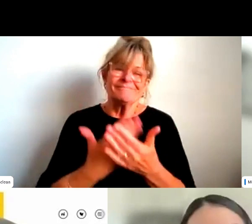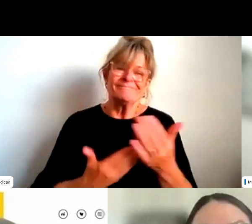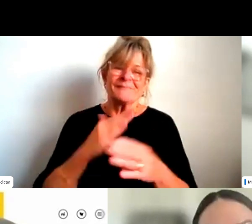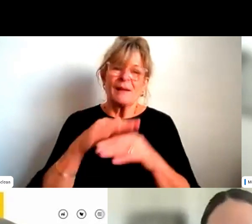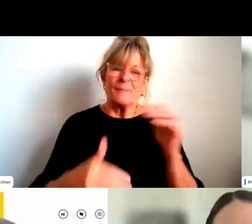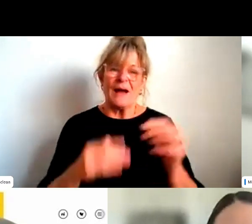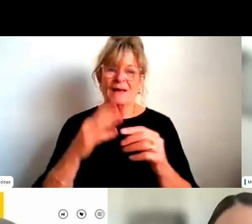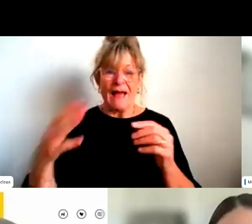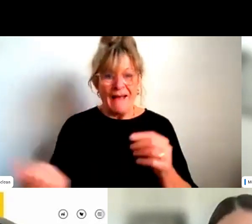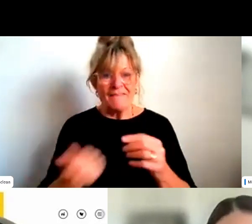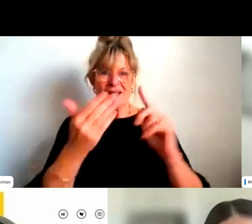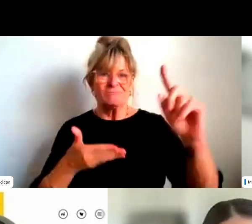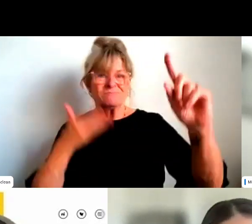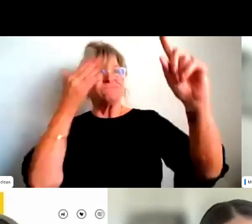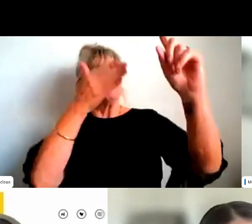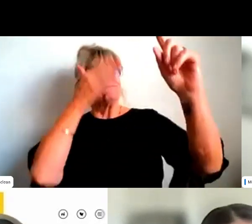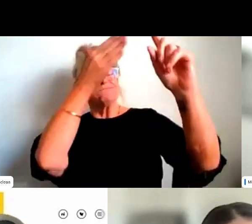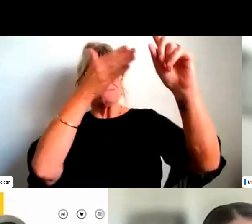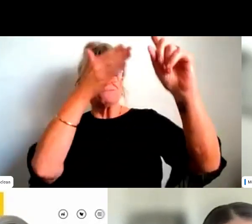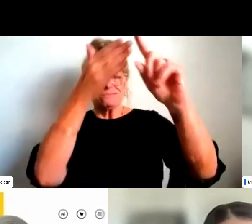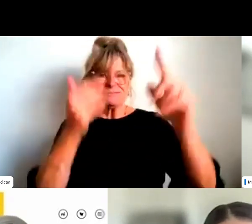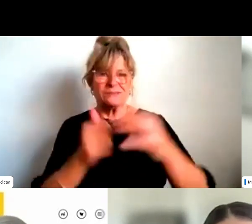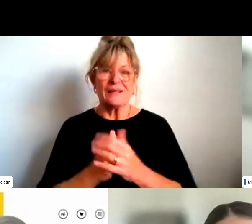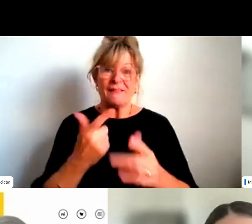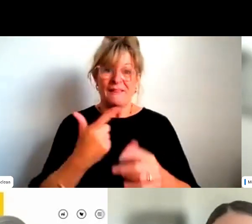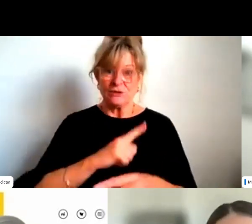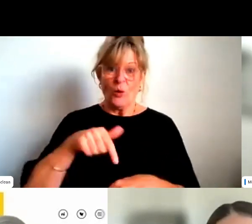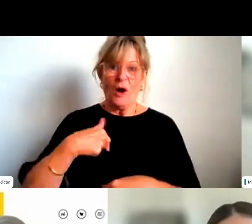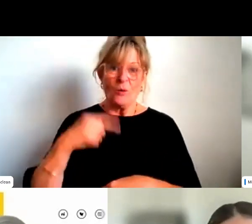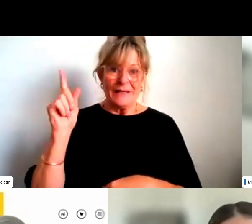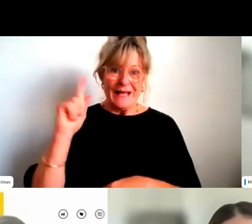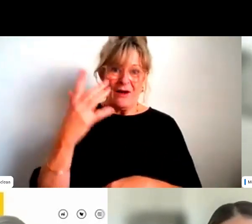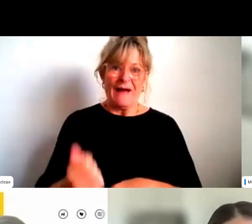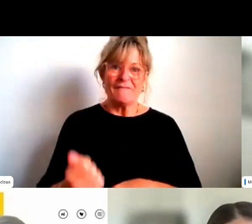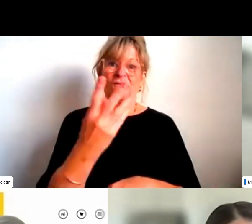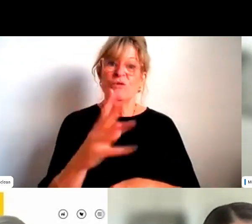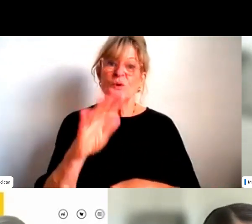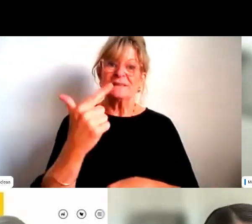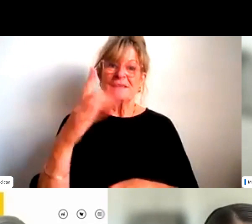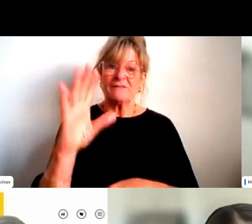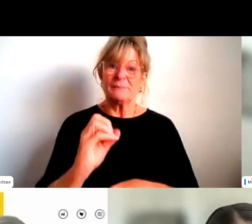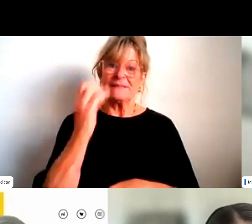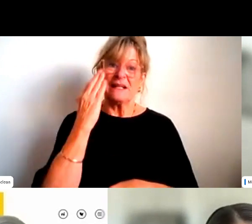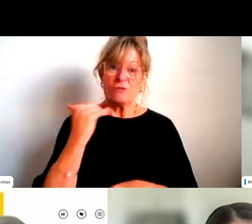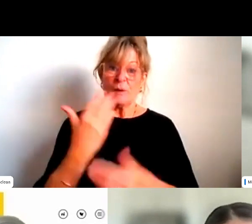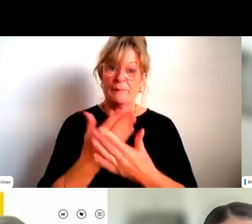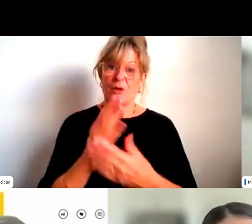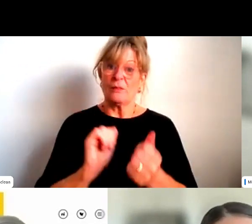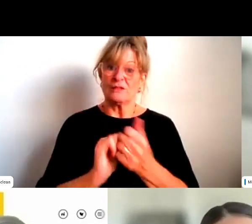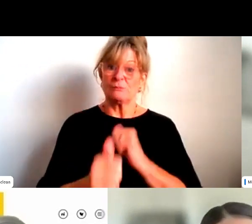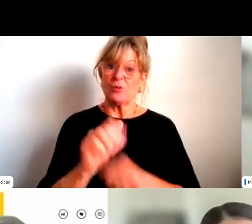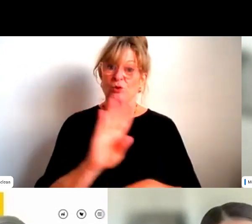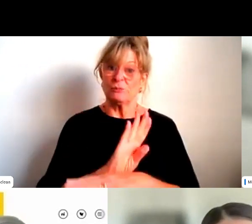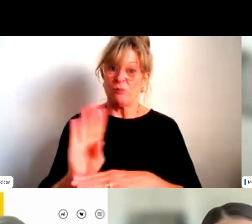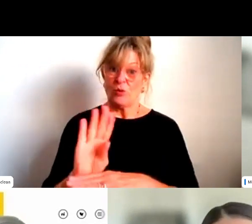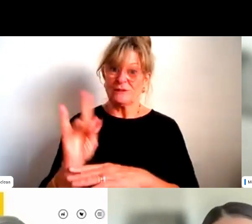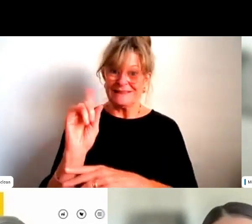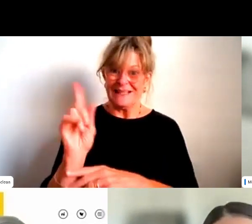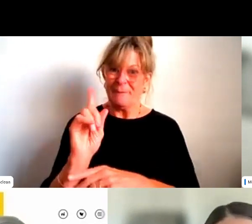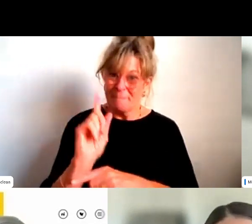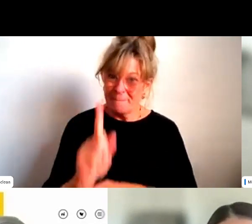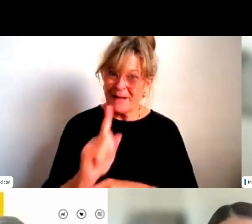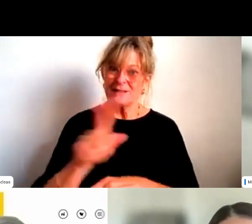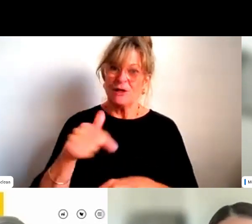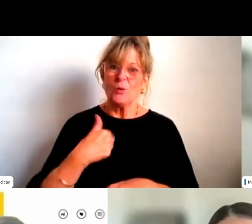we've been able to achieve 40% women on most of the sports courts now, because of the quotas that we have for them in Victoria. Workplaces need to have